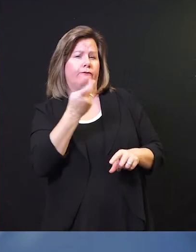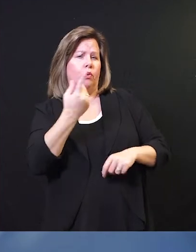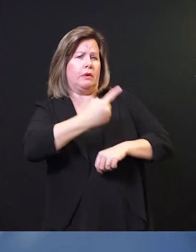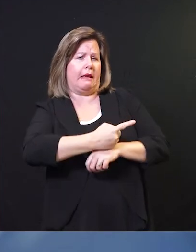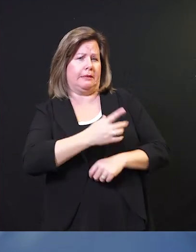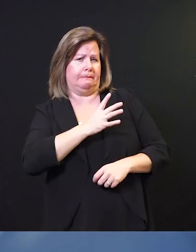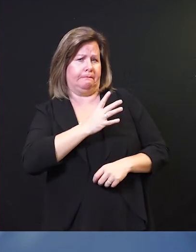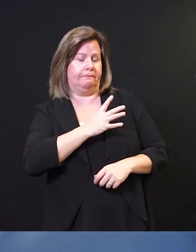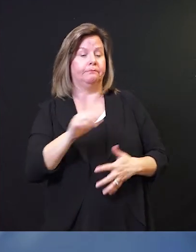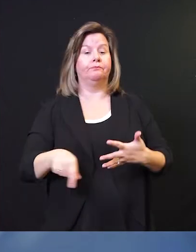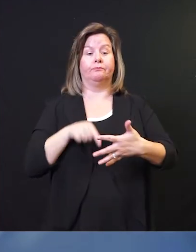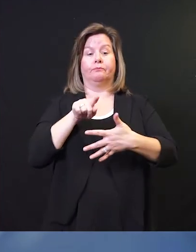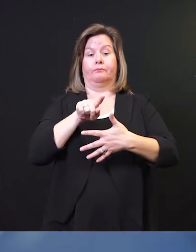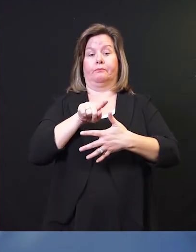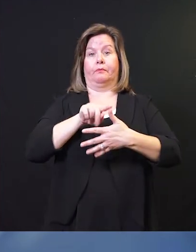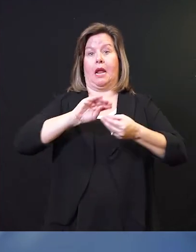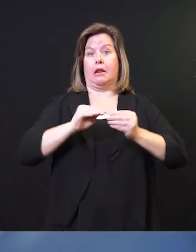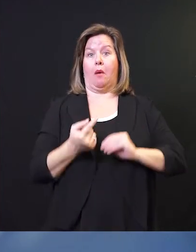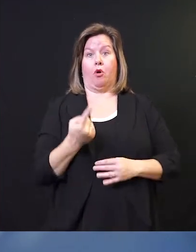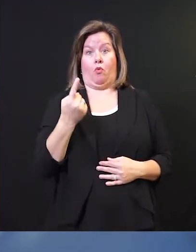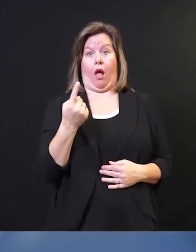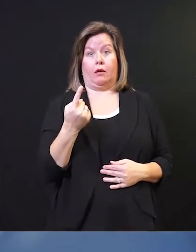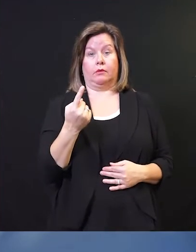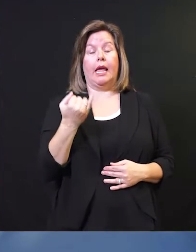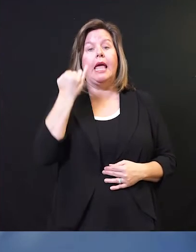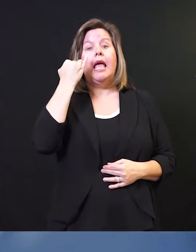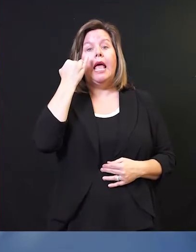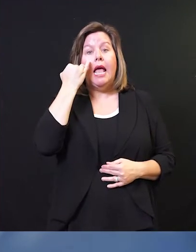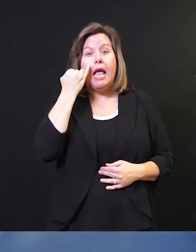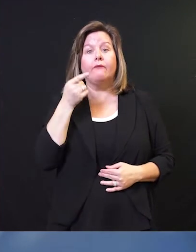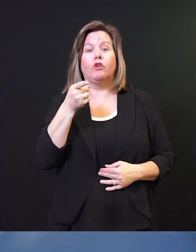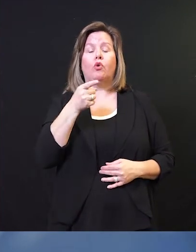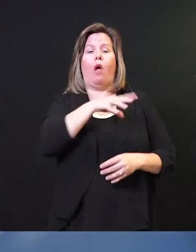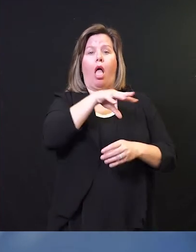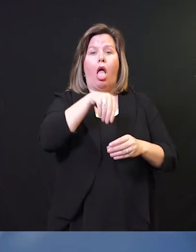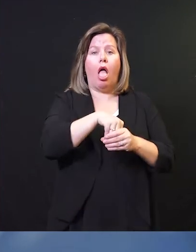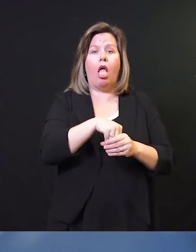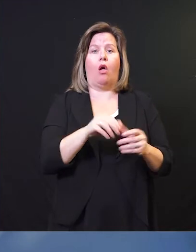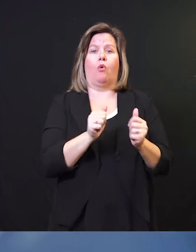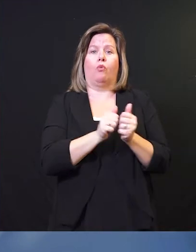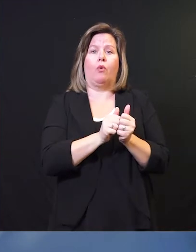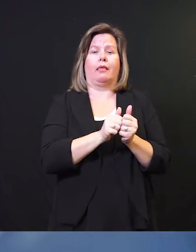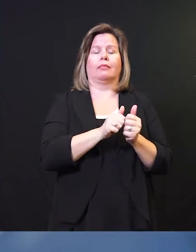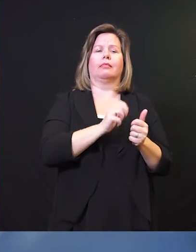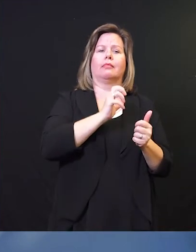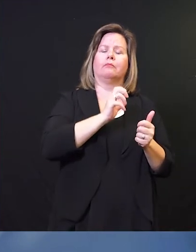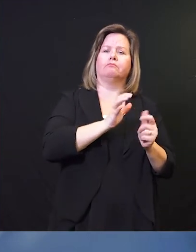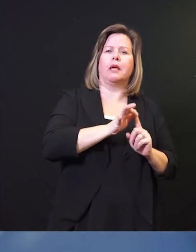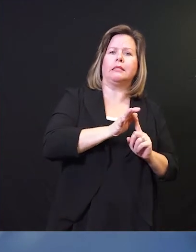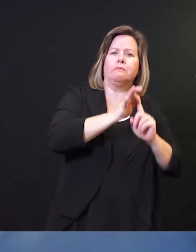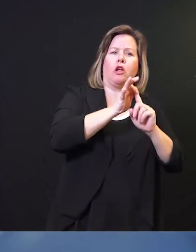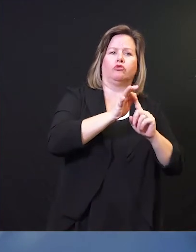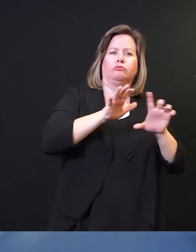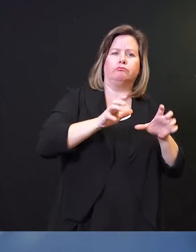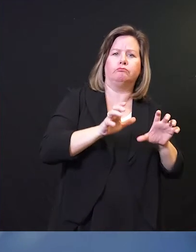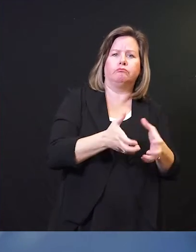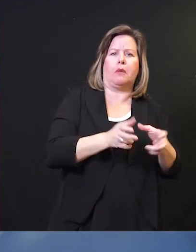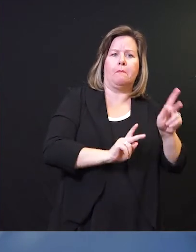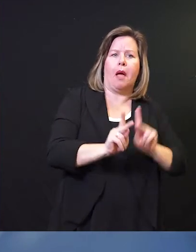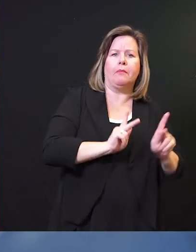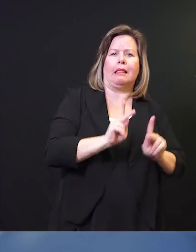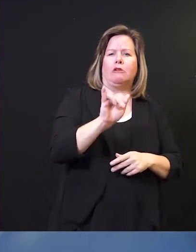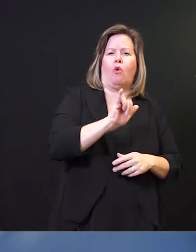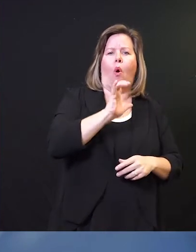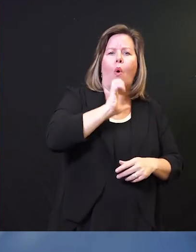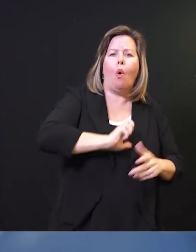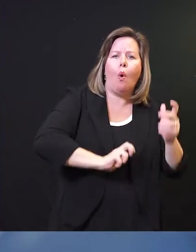you are in a vulnerable population group, especially older in age, or if you have existing chronic health